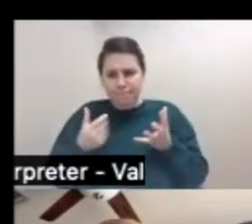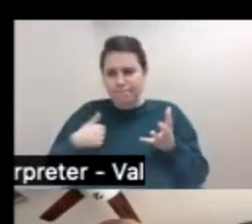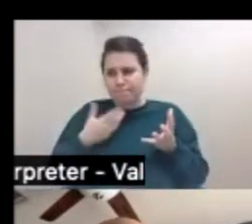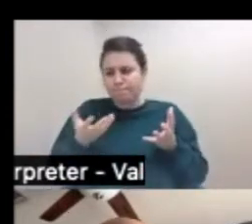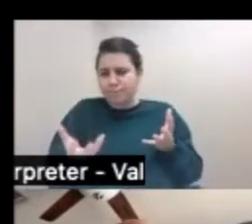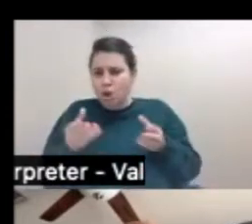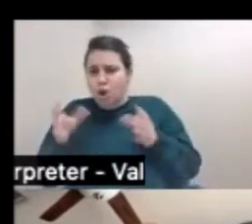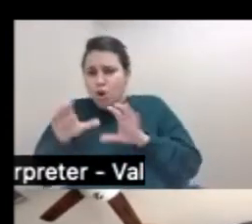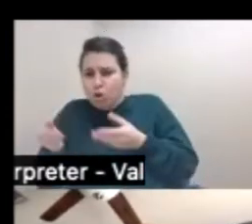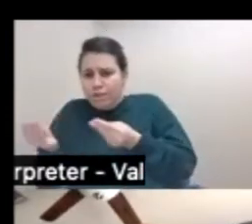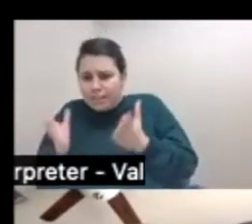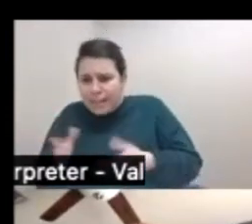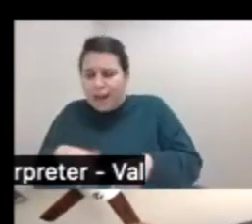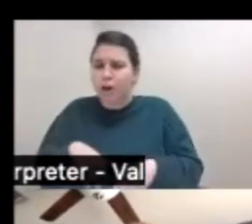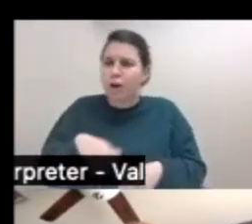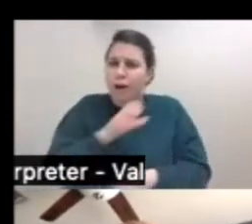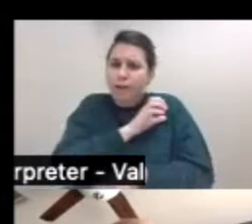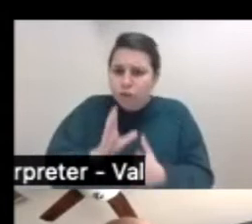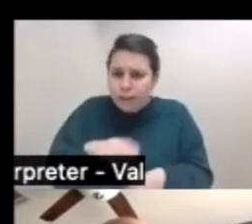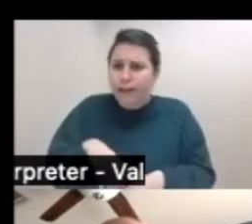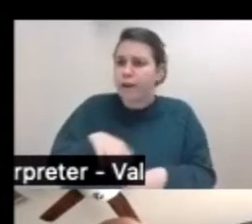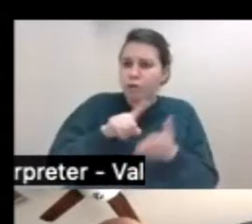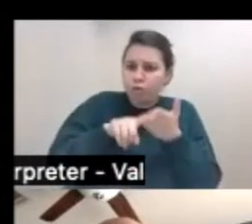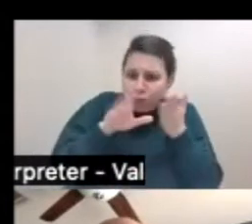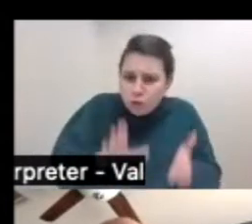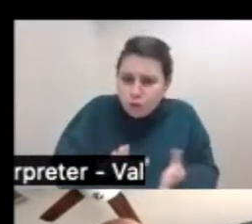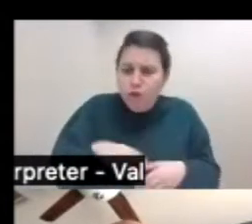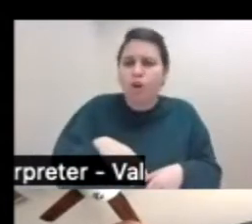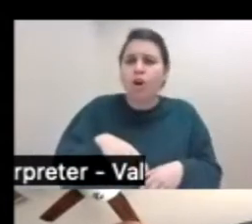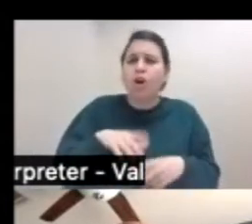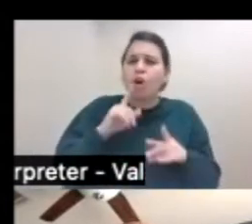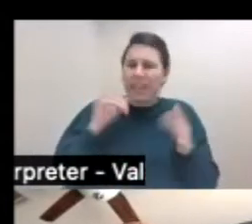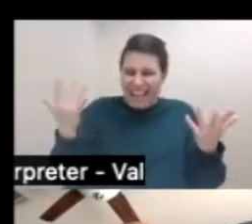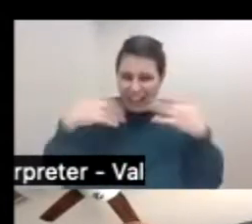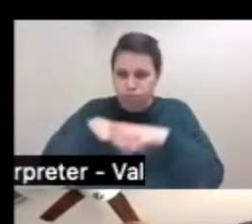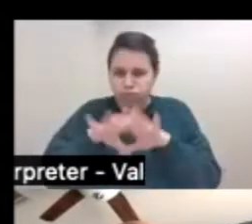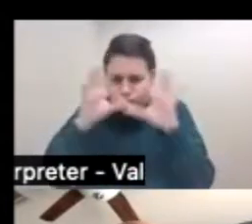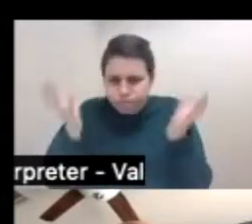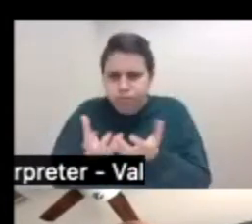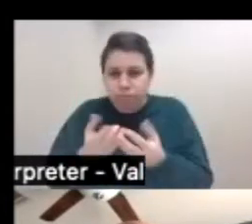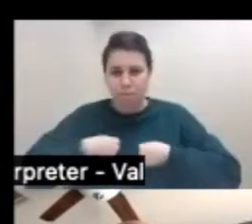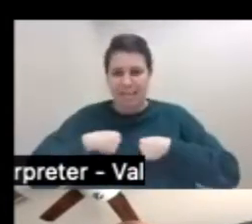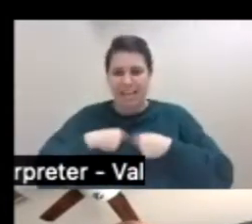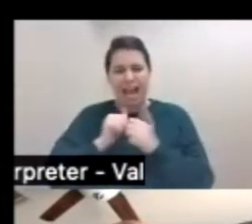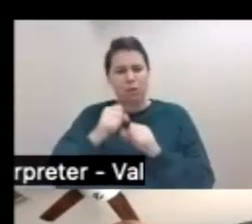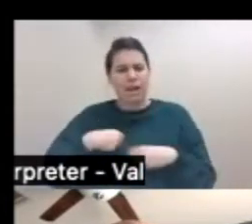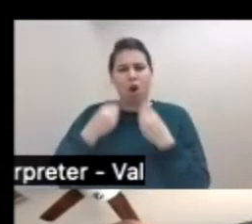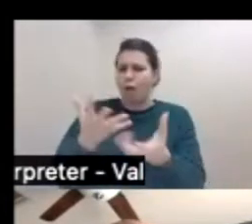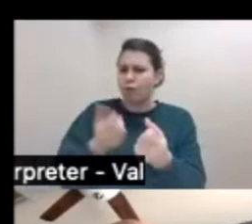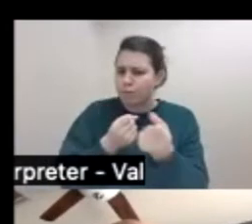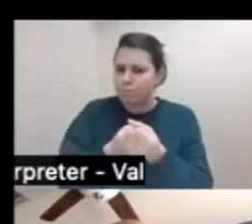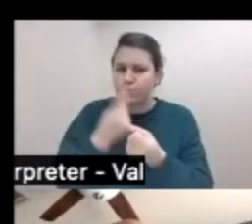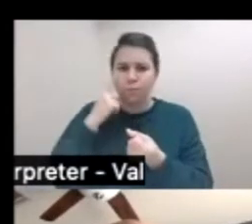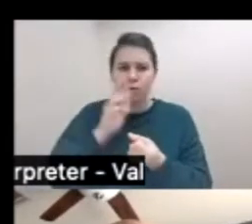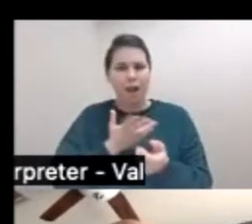facilitator, but also as a researcher, I started to come together in terms of, okay, what can I do to offer to